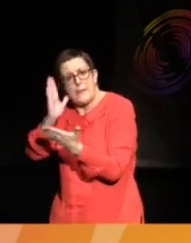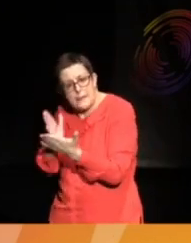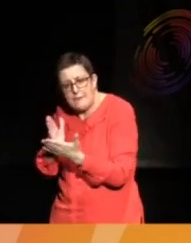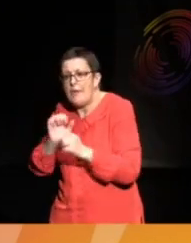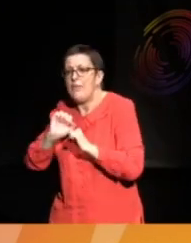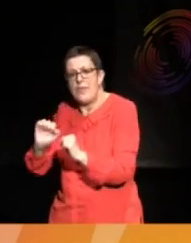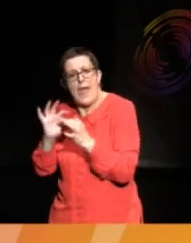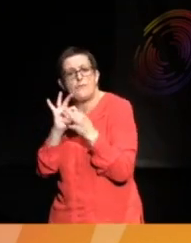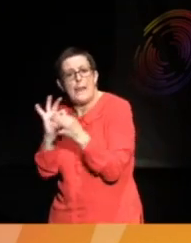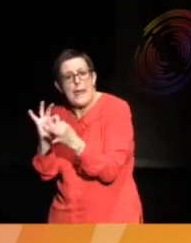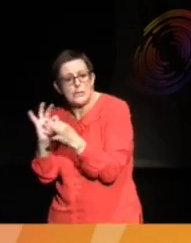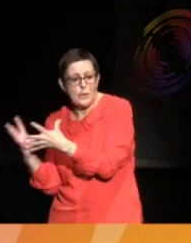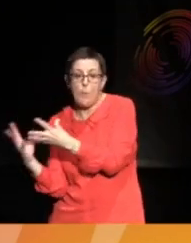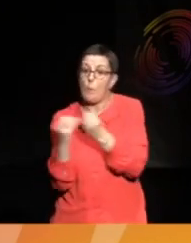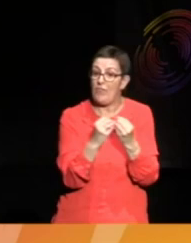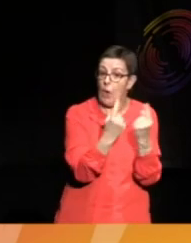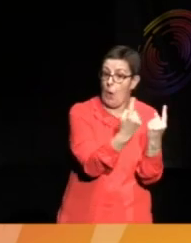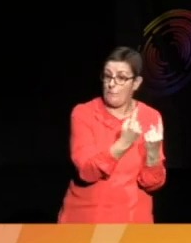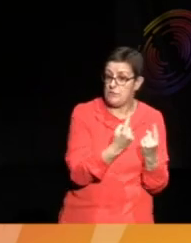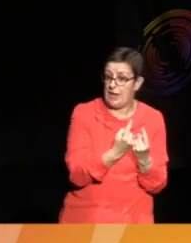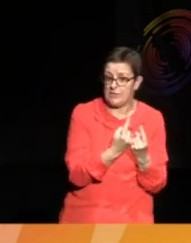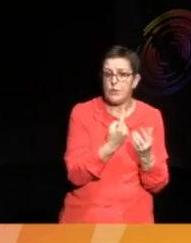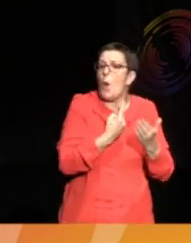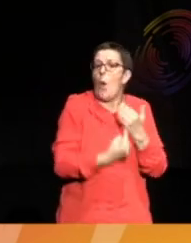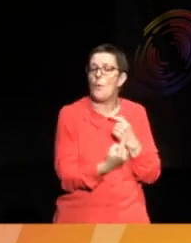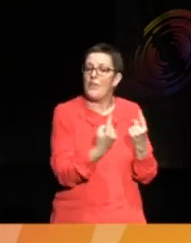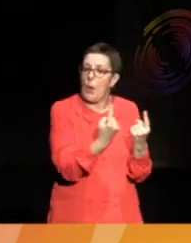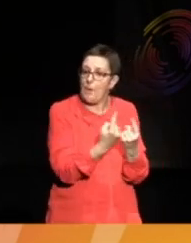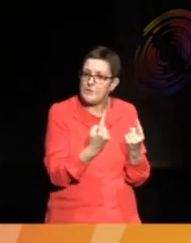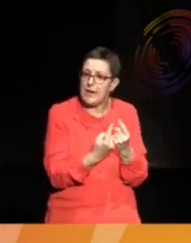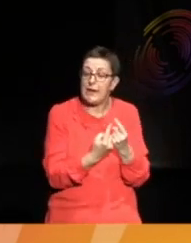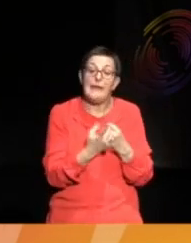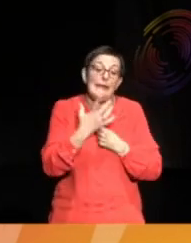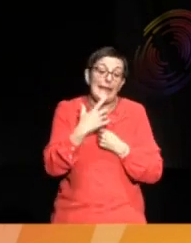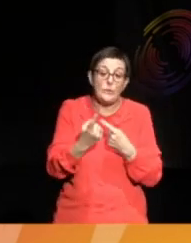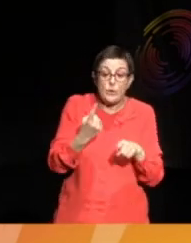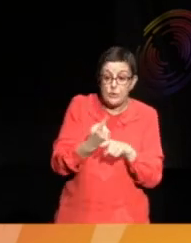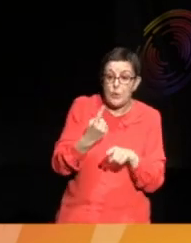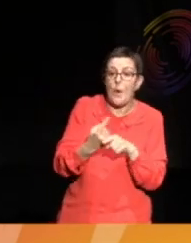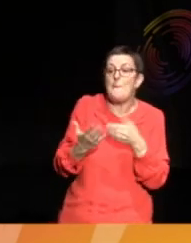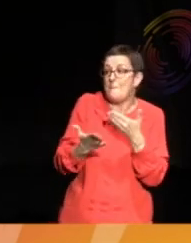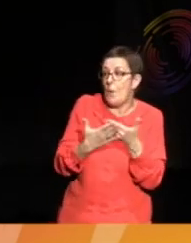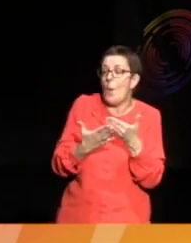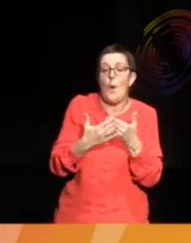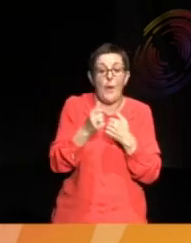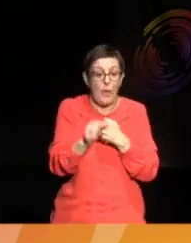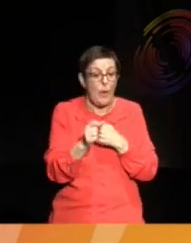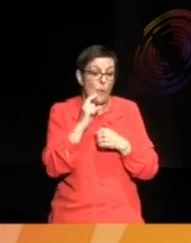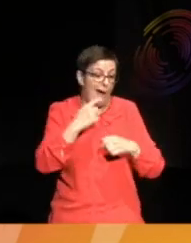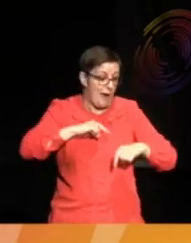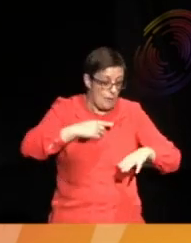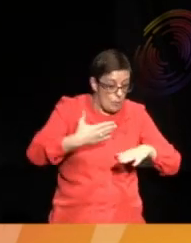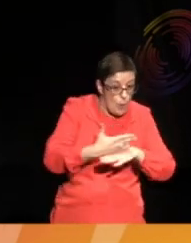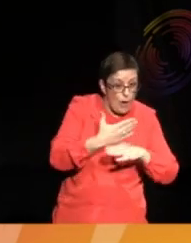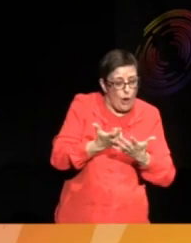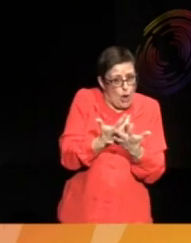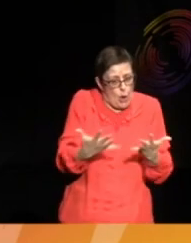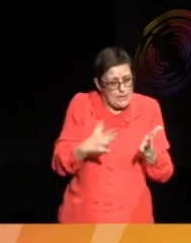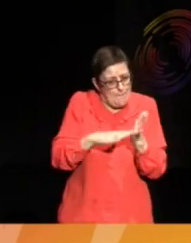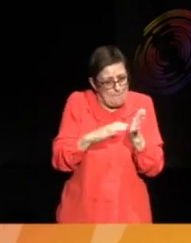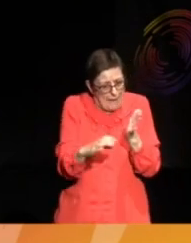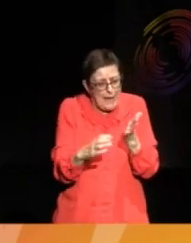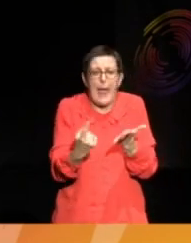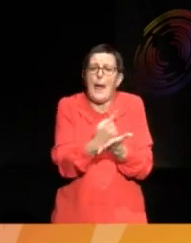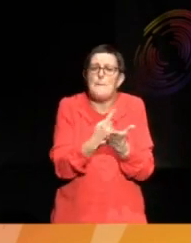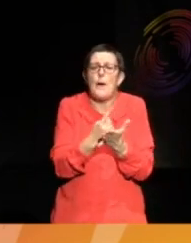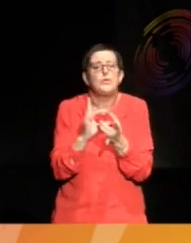material object. So, Njabu, just talk a bit more, because we're doing a lot of work in Manchester around that